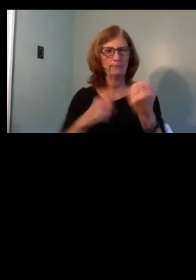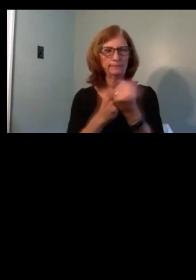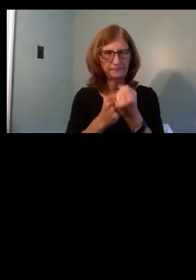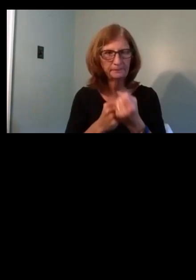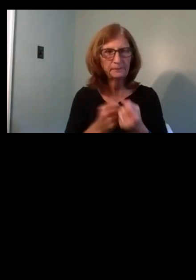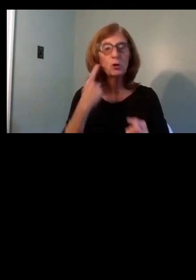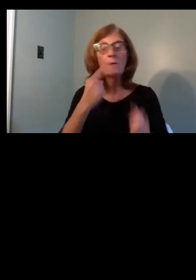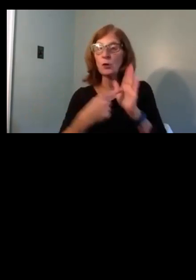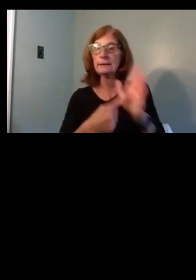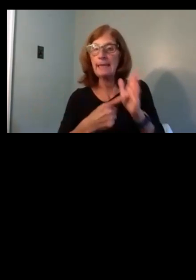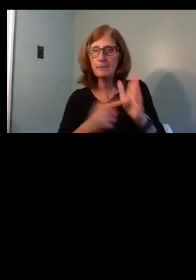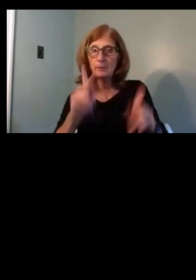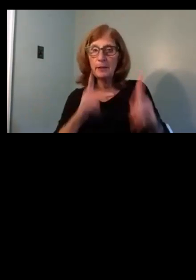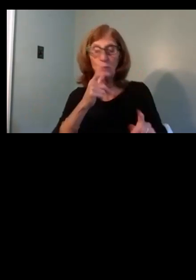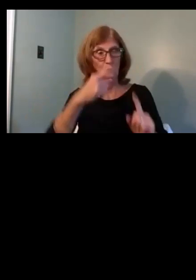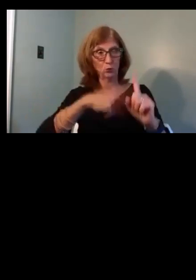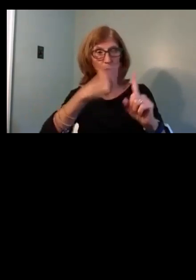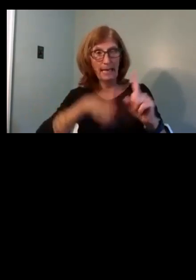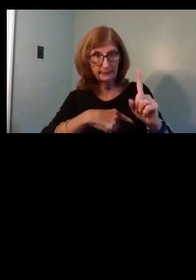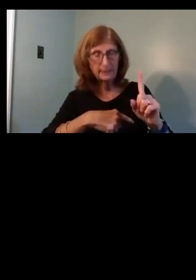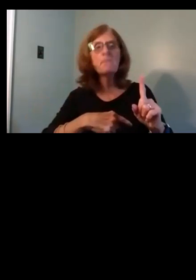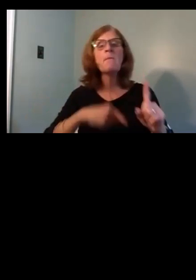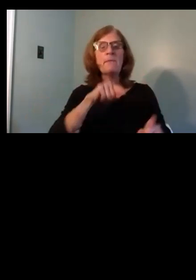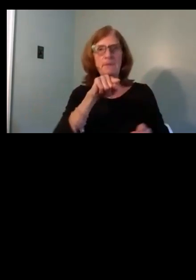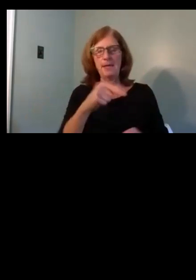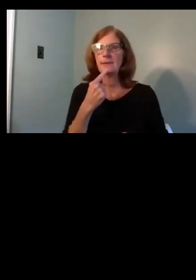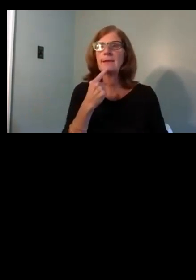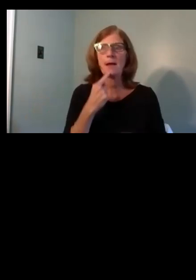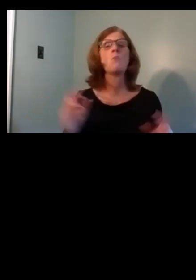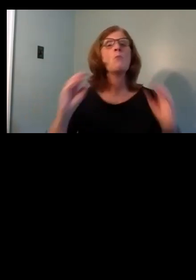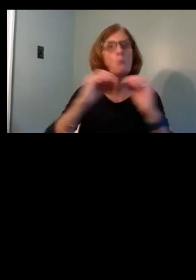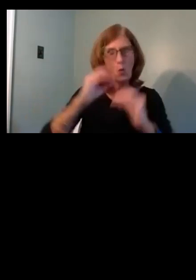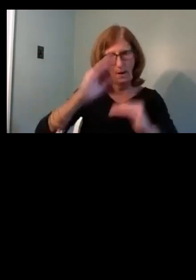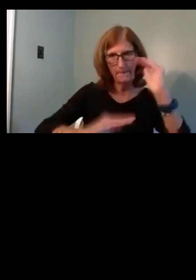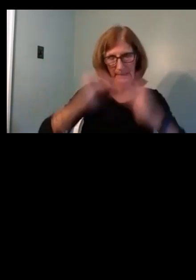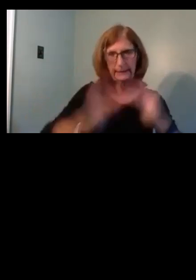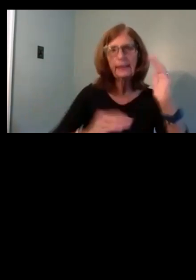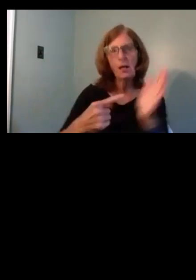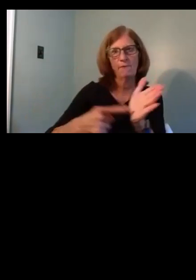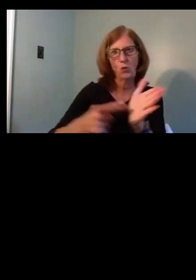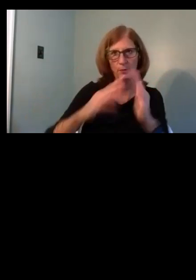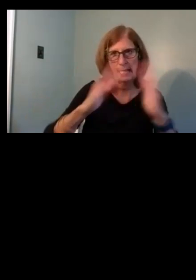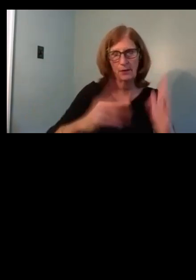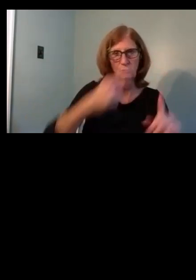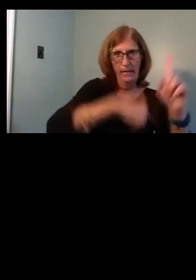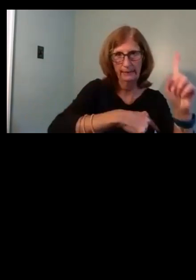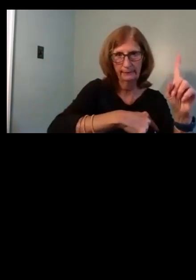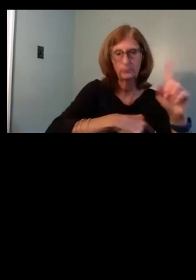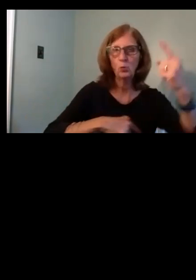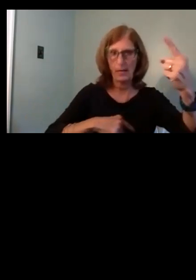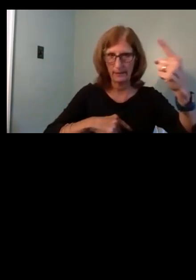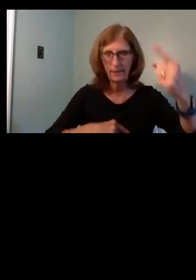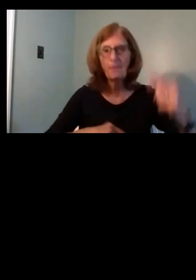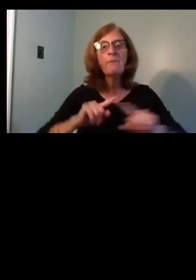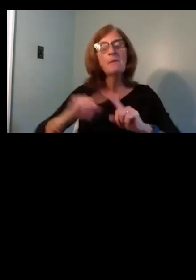renters ranked building more affordable housing for rent as their number one priority, whereas homeowners renters ranked helping people